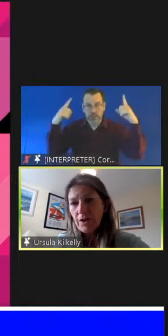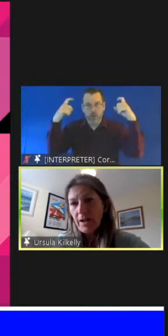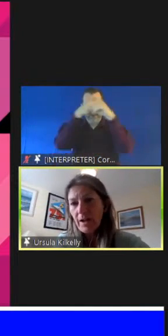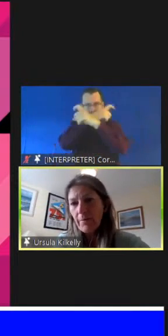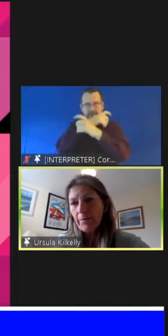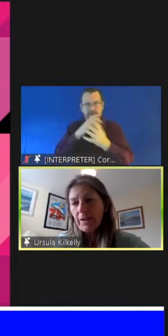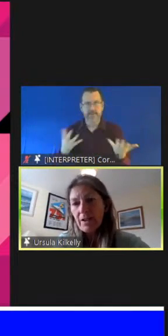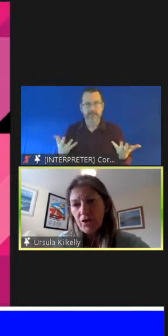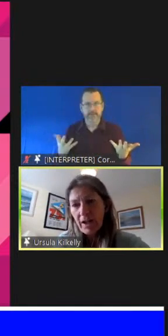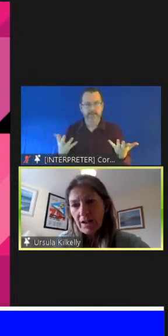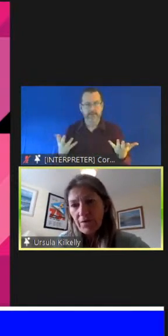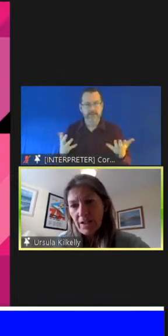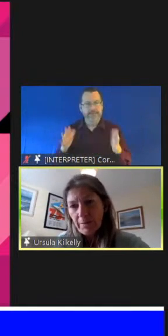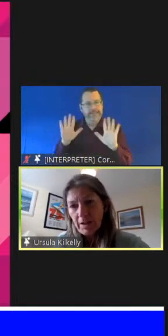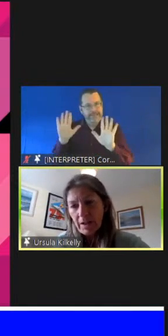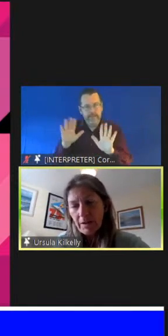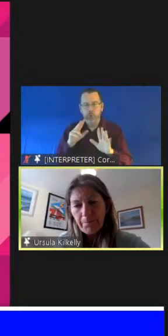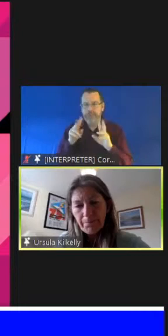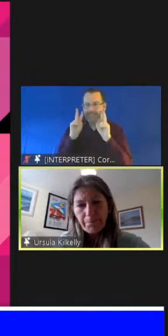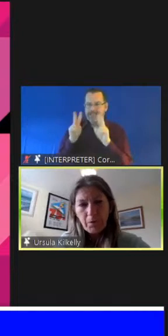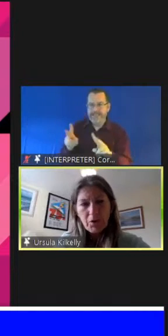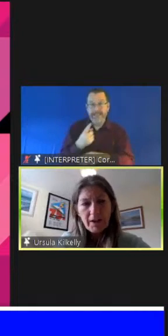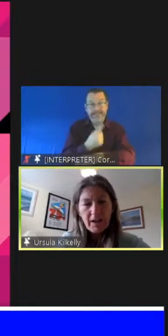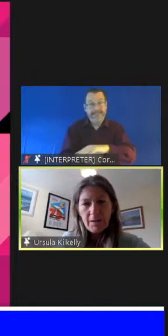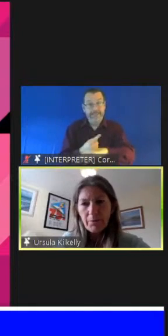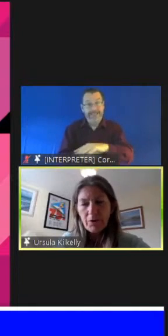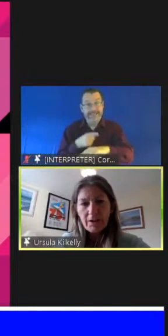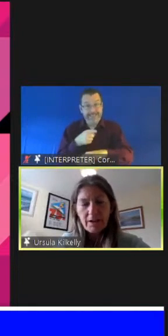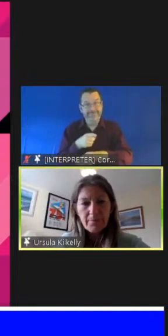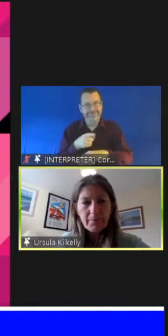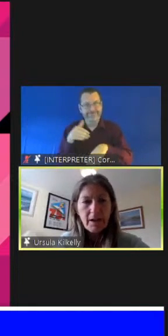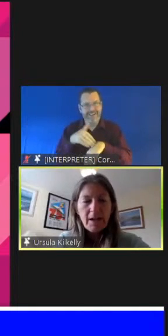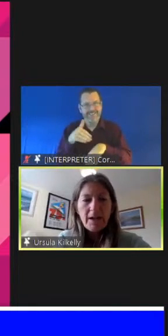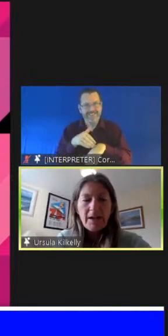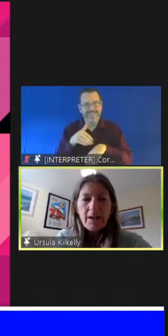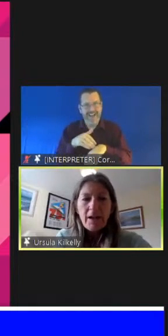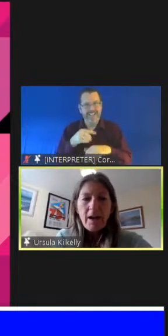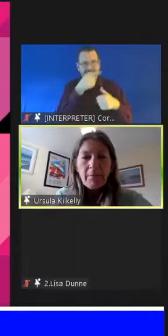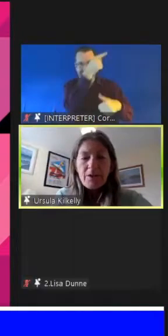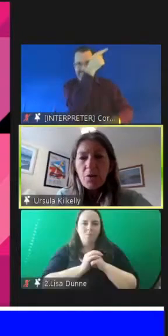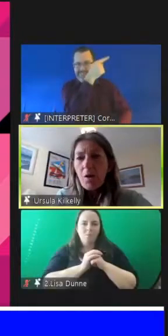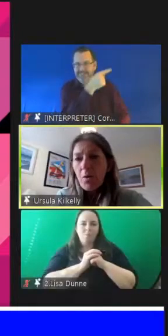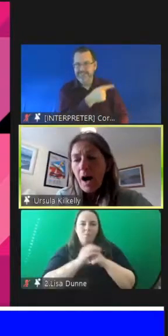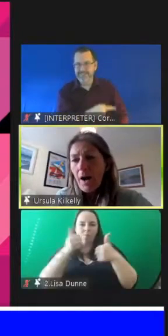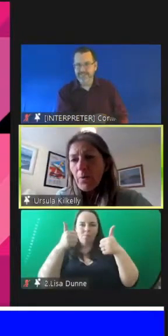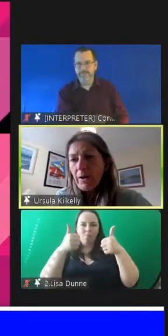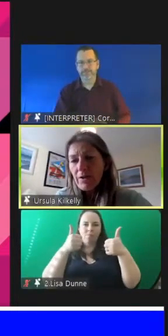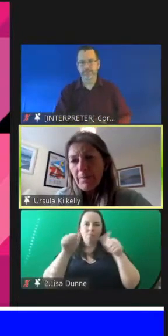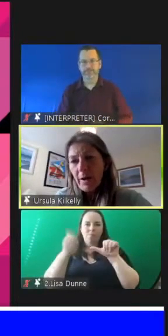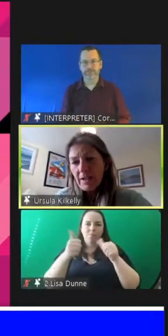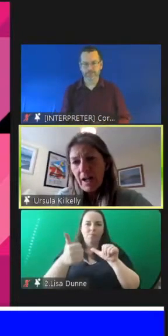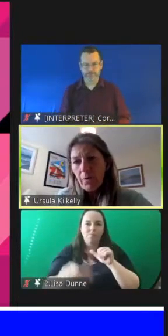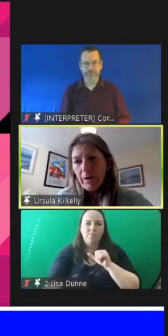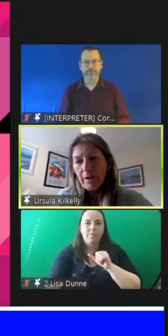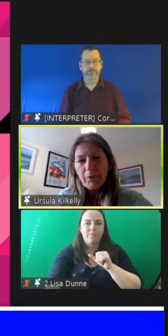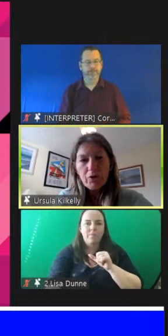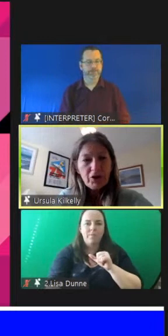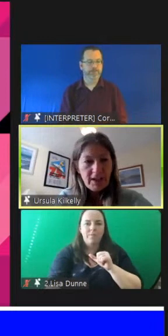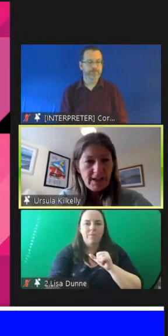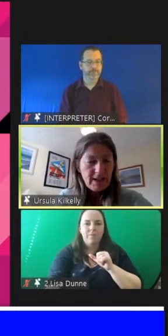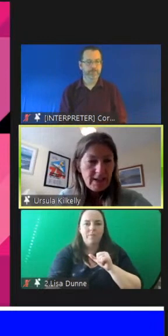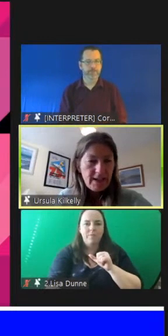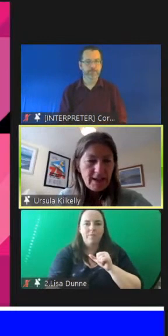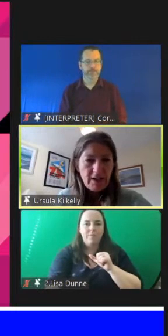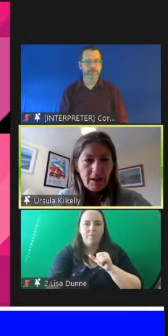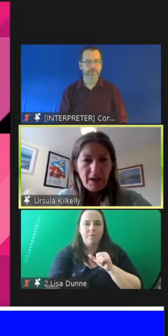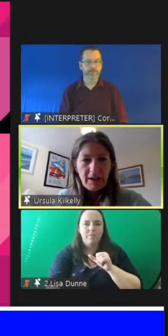through it um the strand of disability which i think is important and so how we respond and how we approach